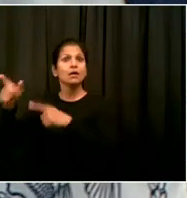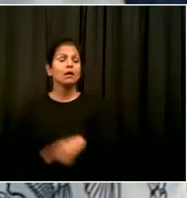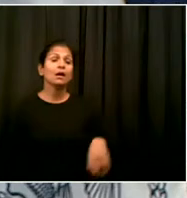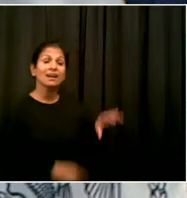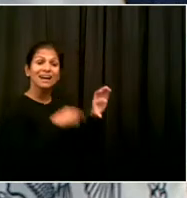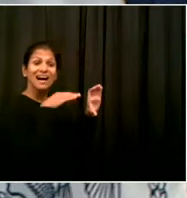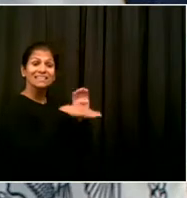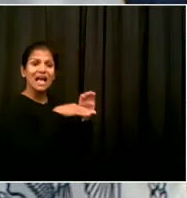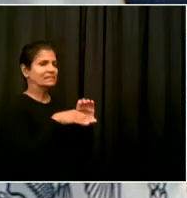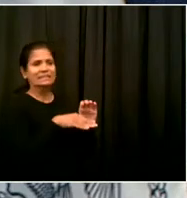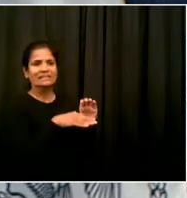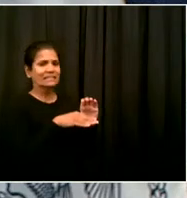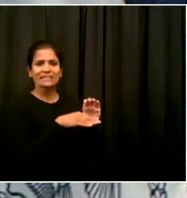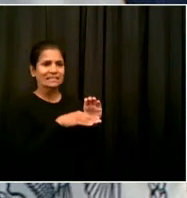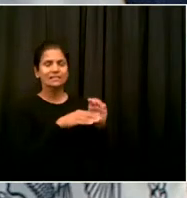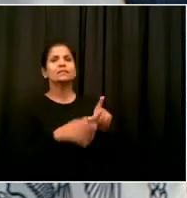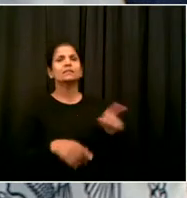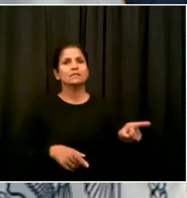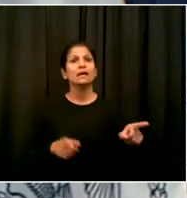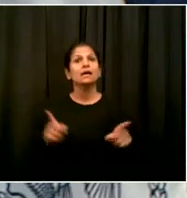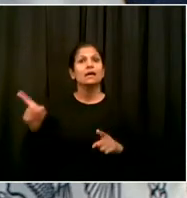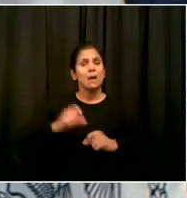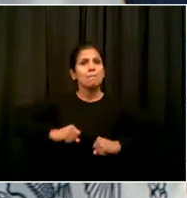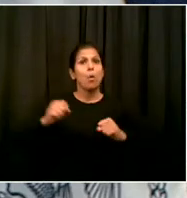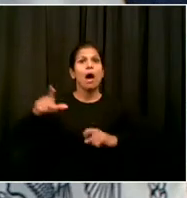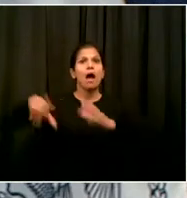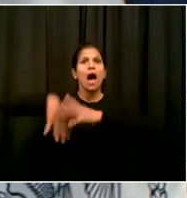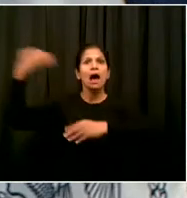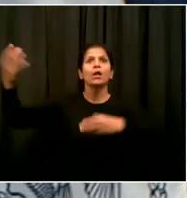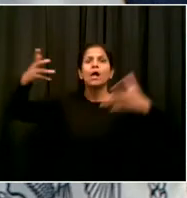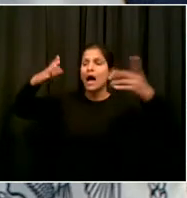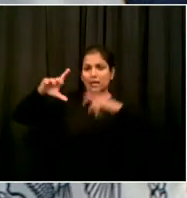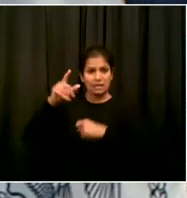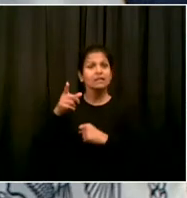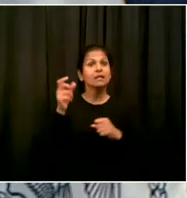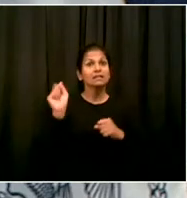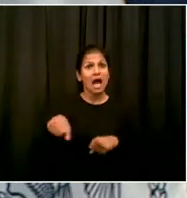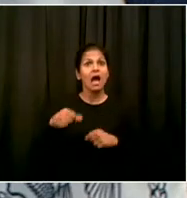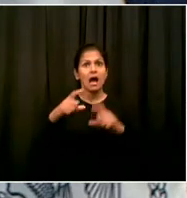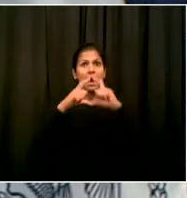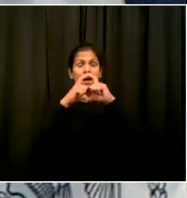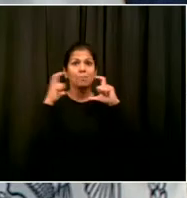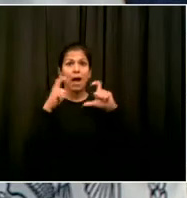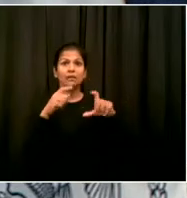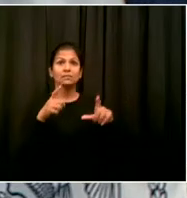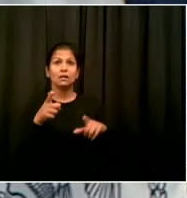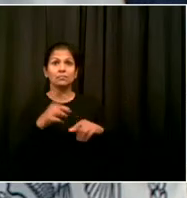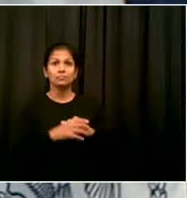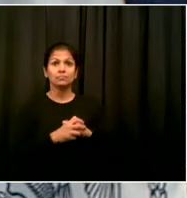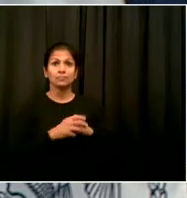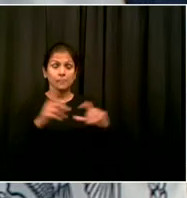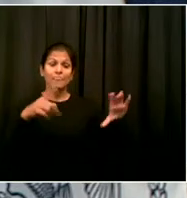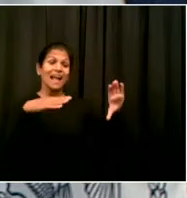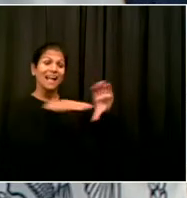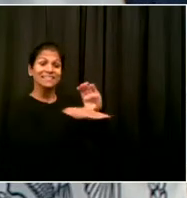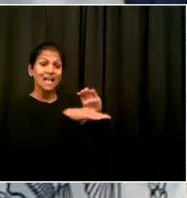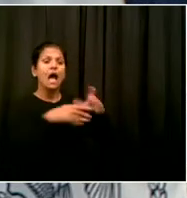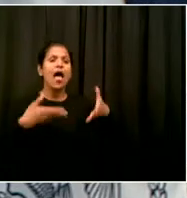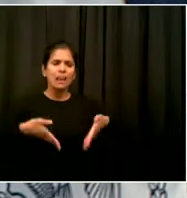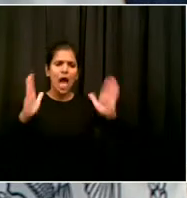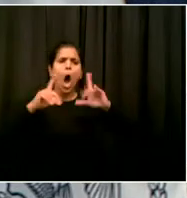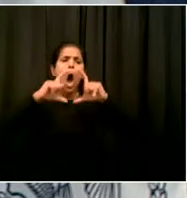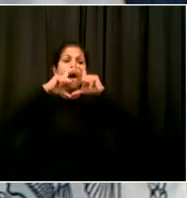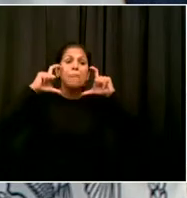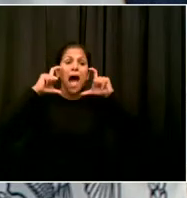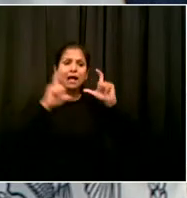back, but we have to bring them back when it's safe and when it makes sense. And they unfortunately are indoors and they come with challenges